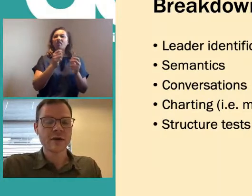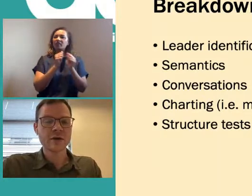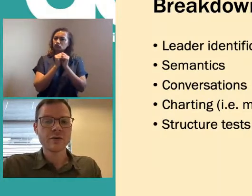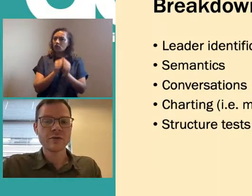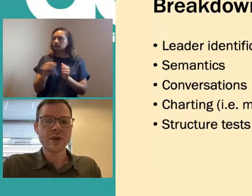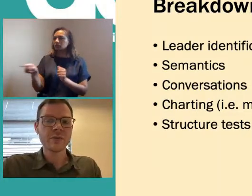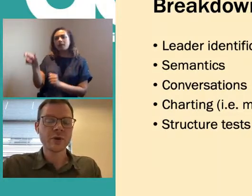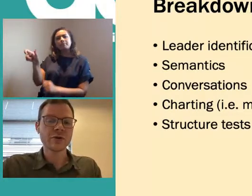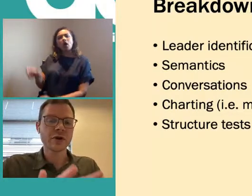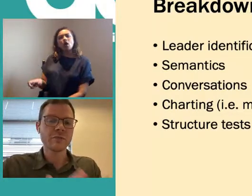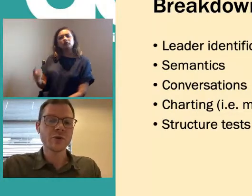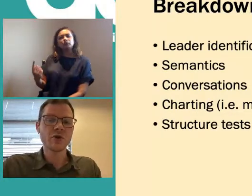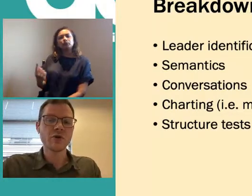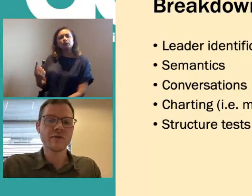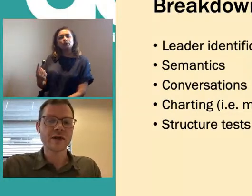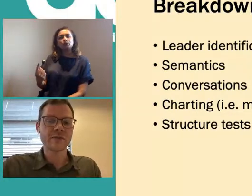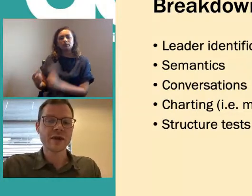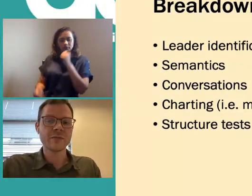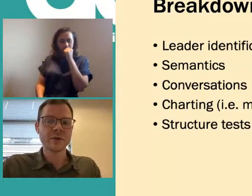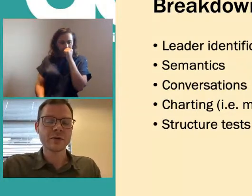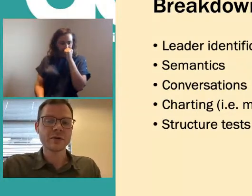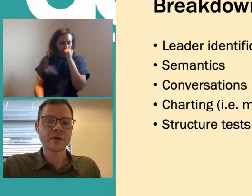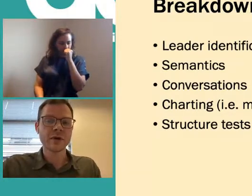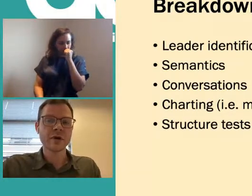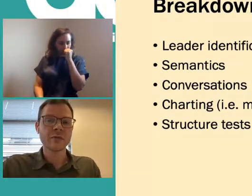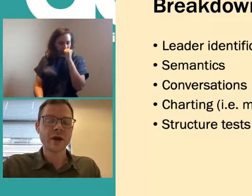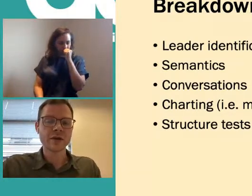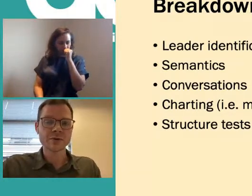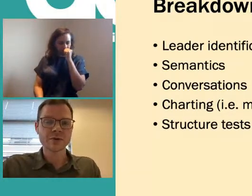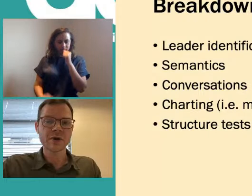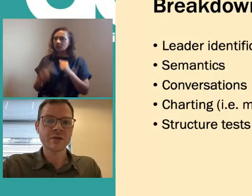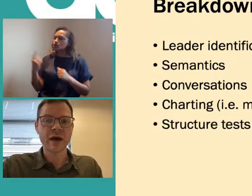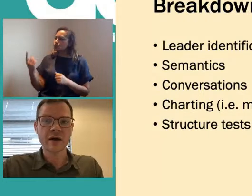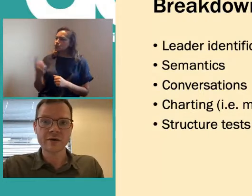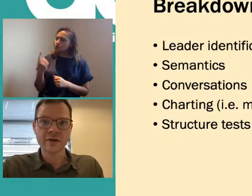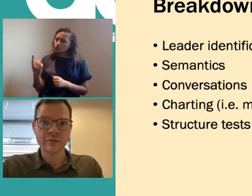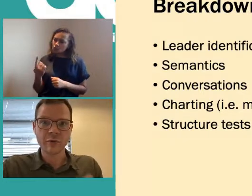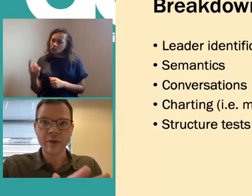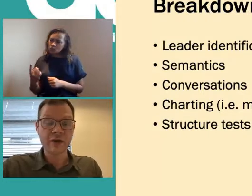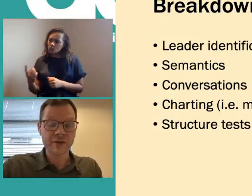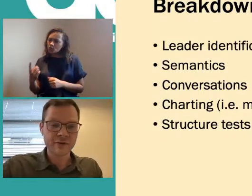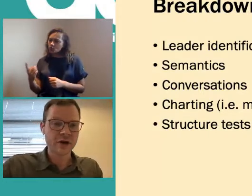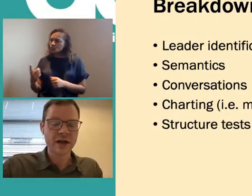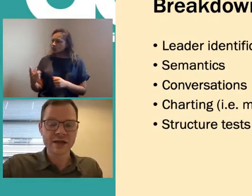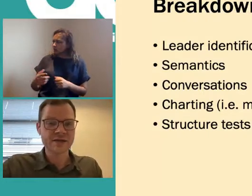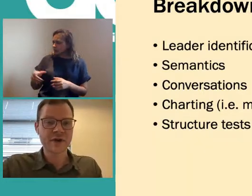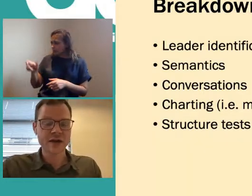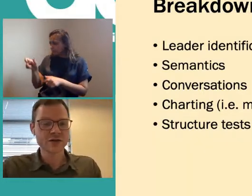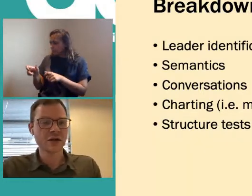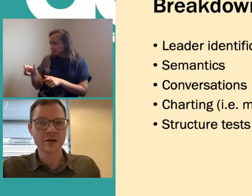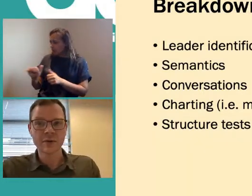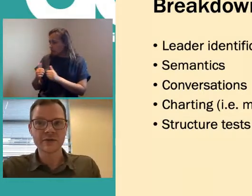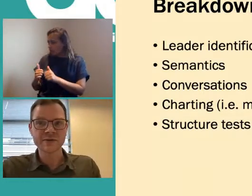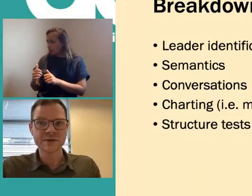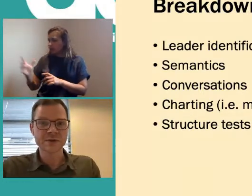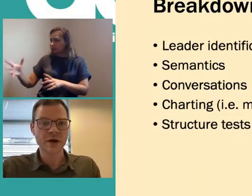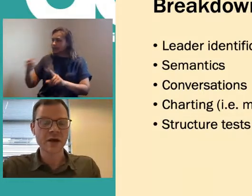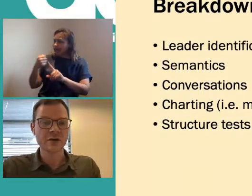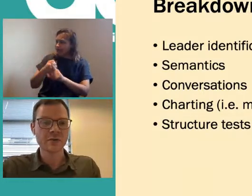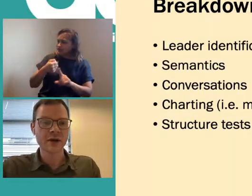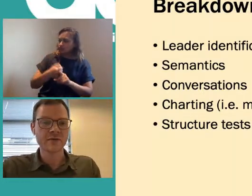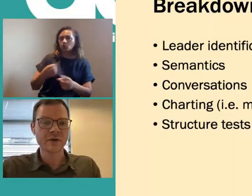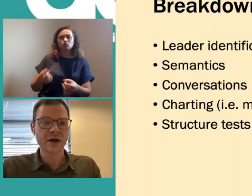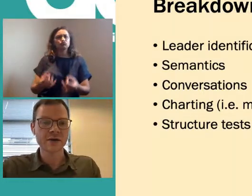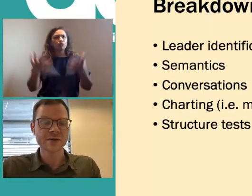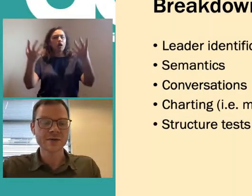them. Who are the people who can move other people when you're talking about, you know, preparing for a collective action, whether it's a